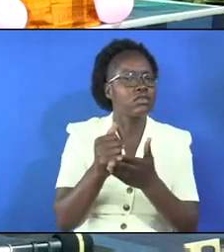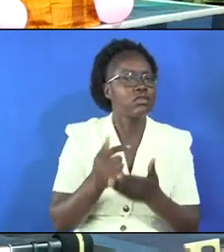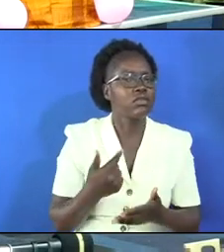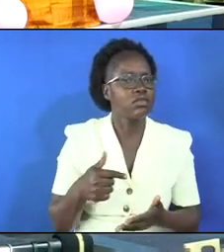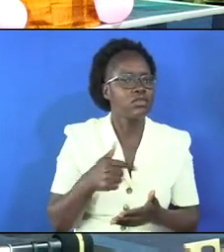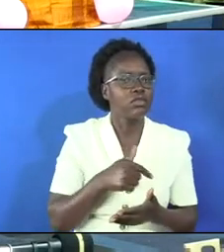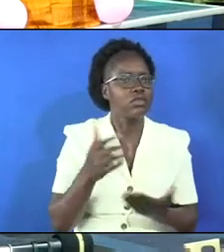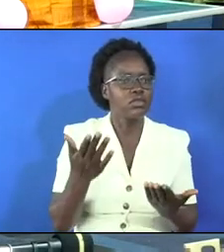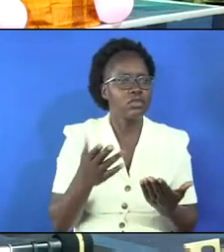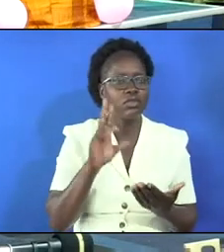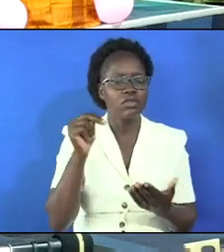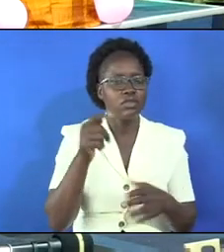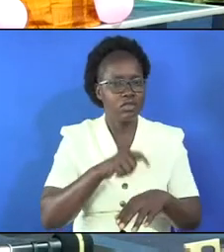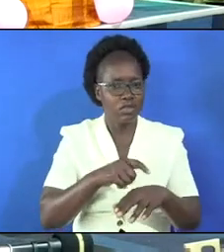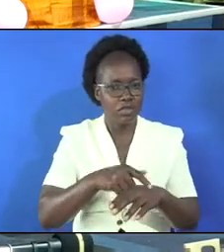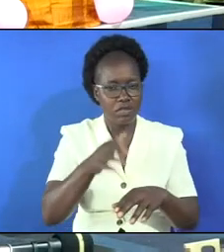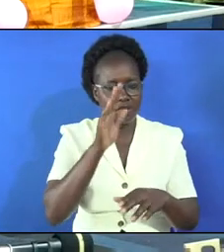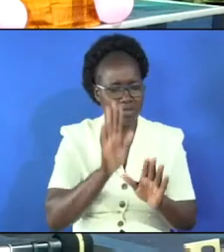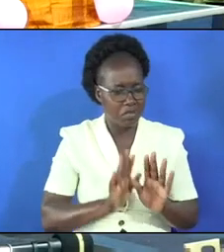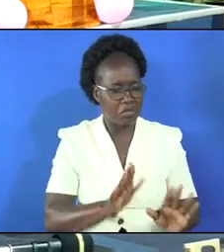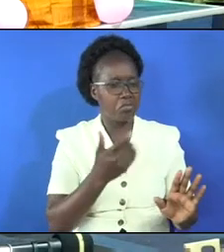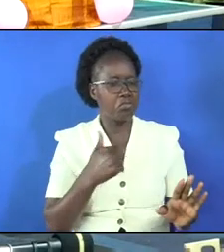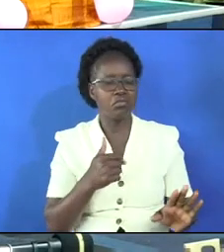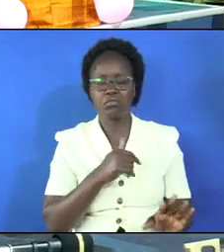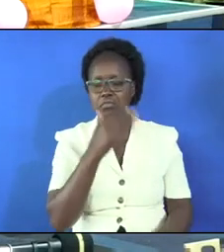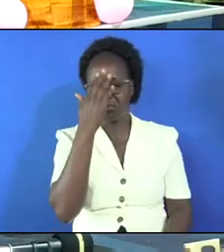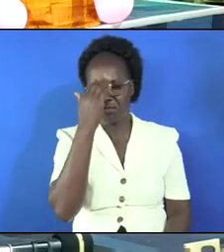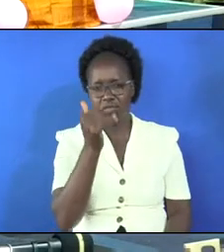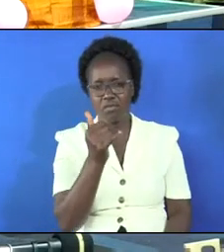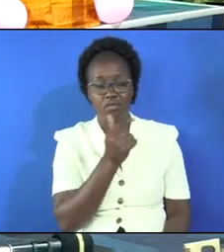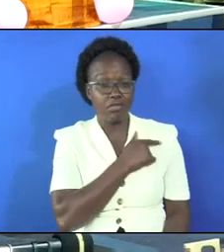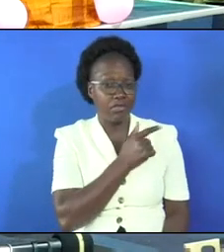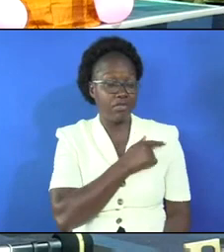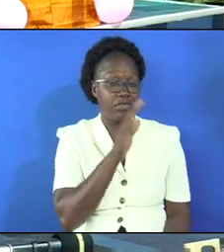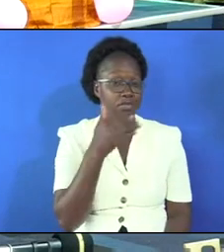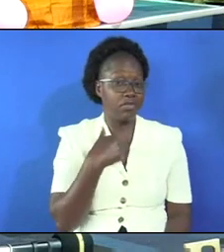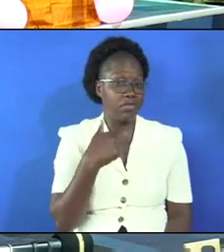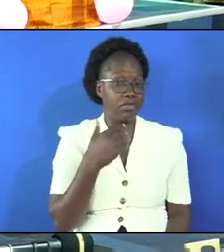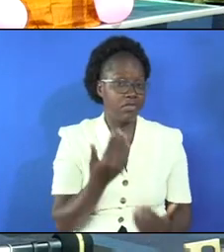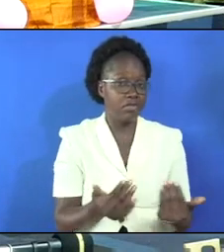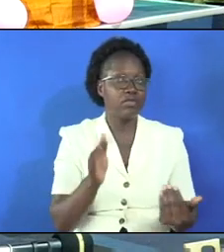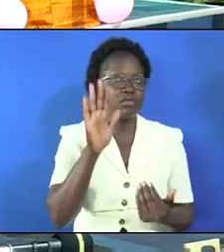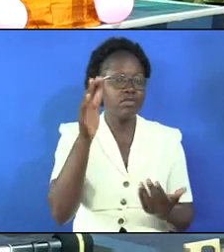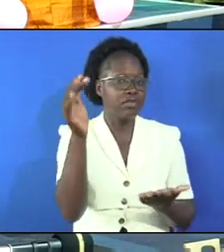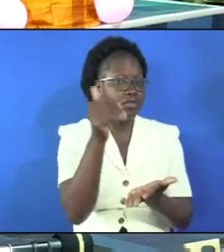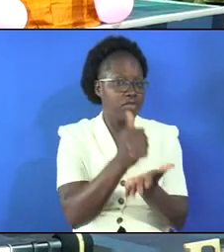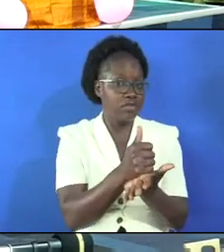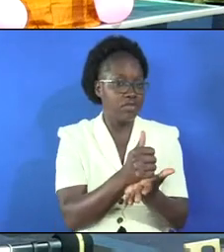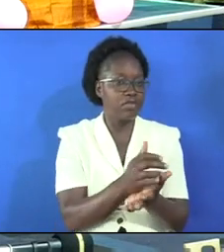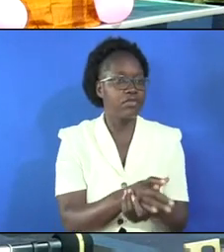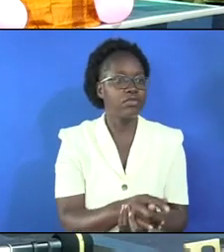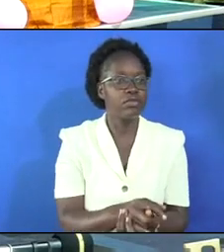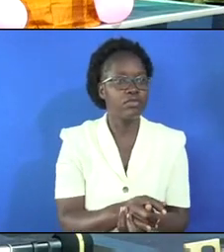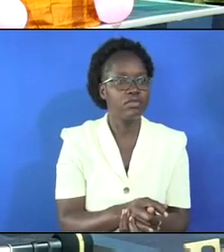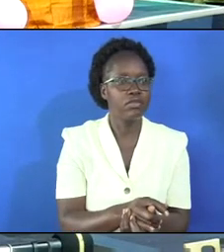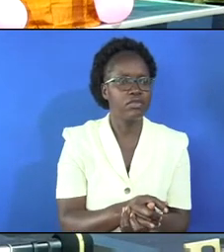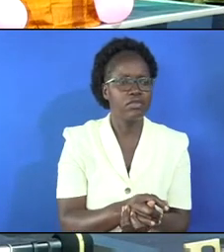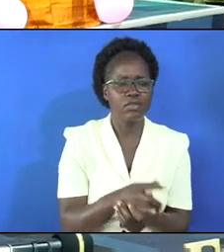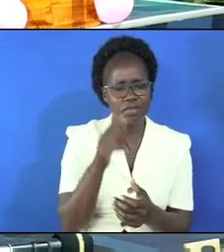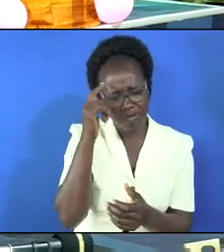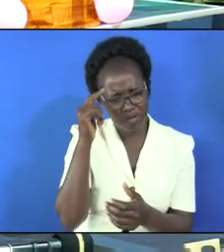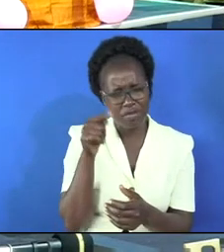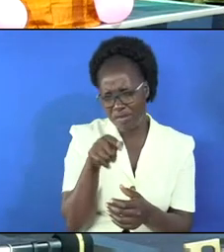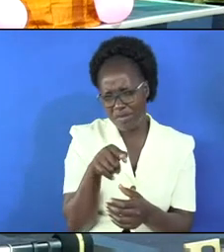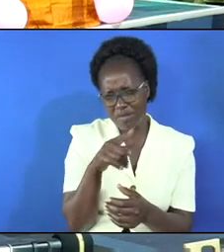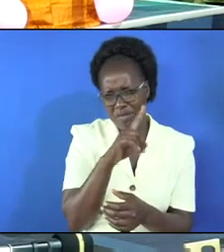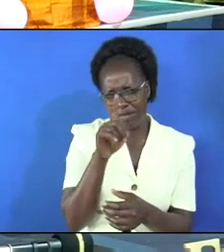us and there is no time that god will leave us because of the love he has for his children amen have you ever thought